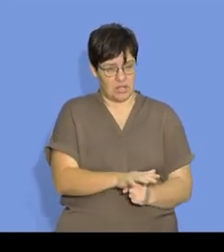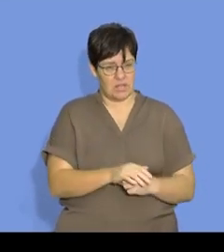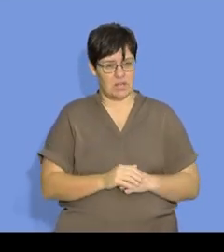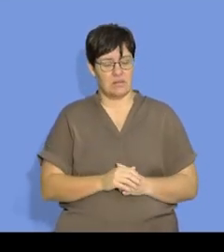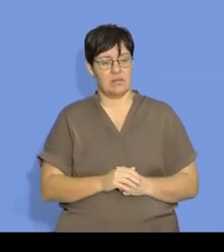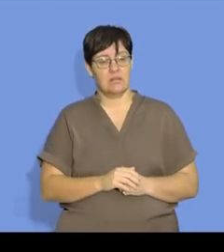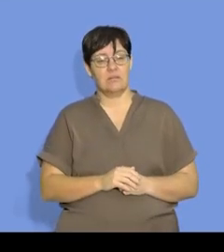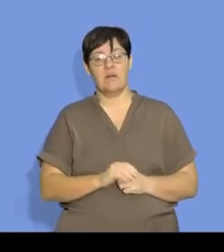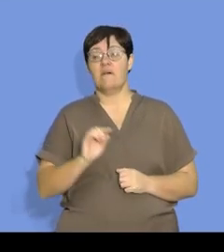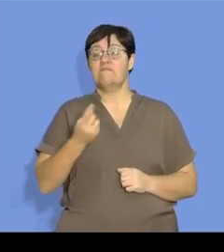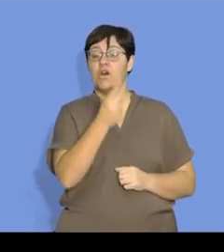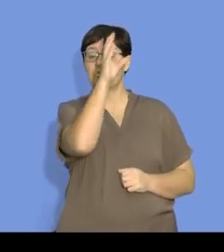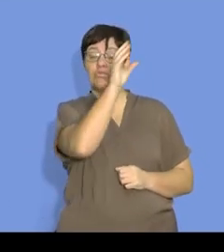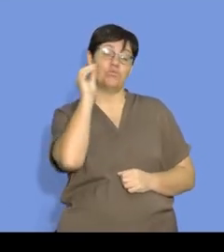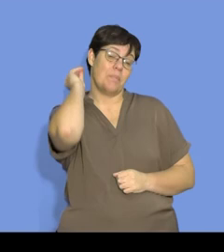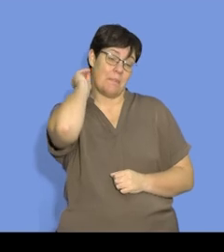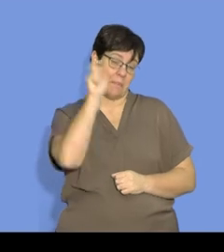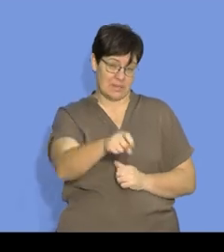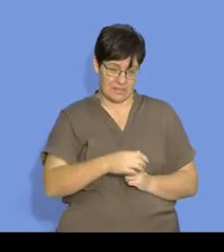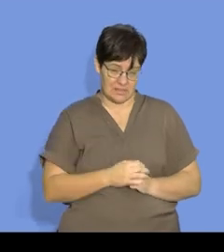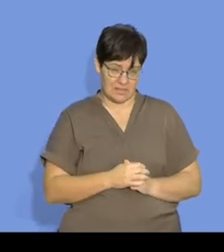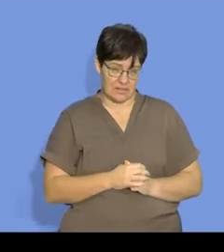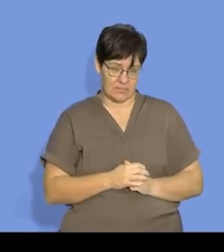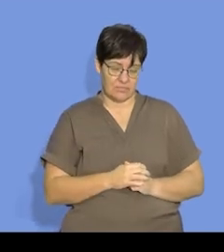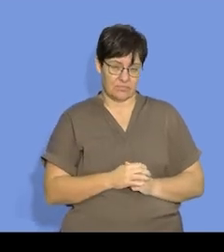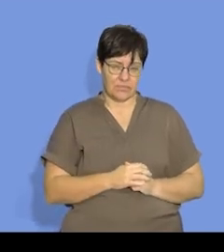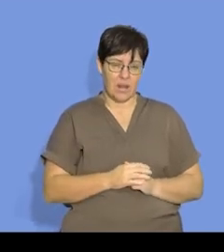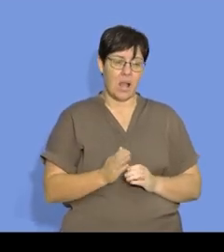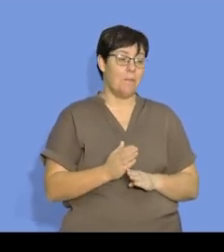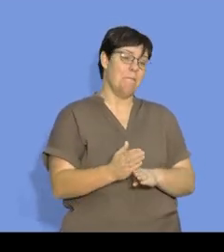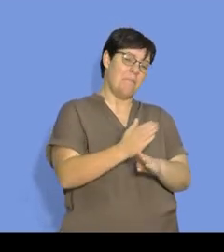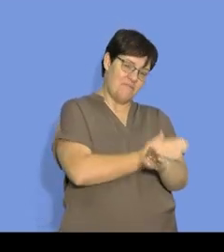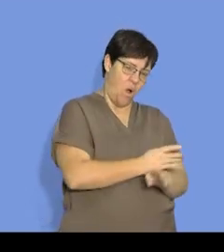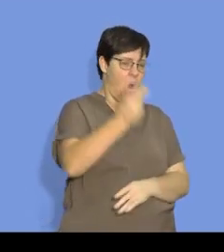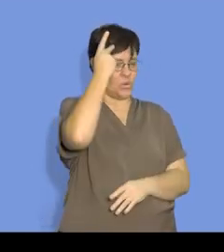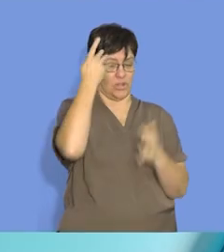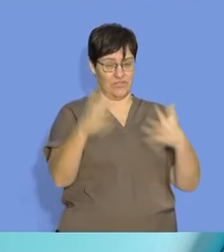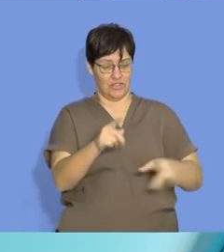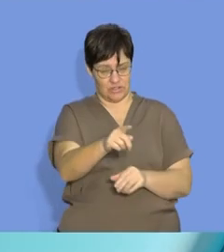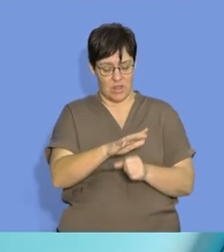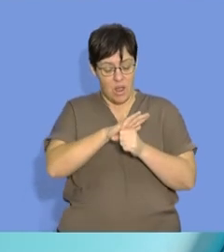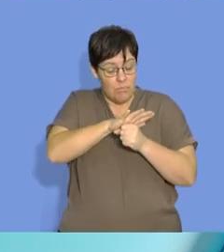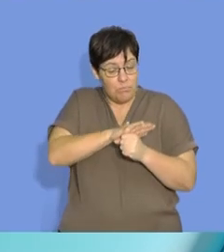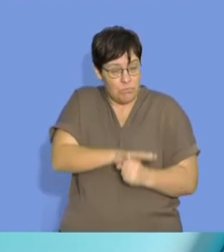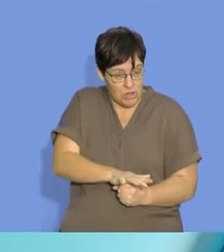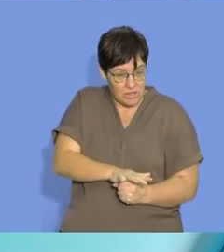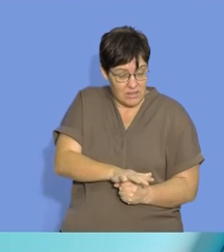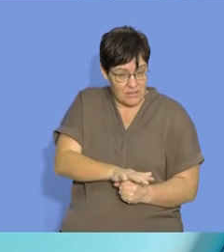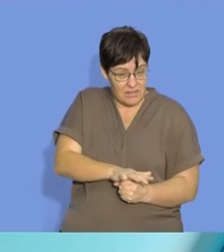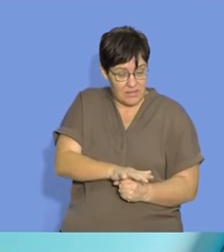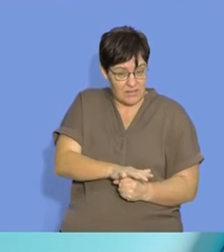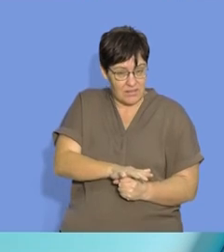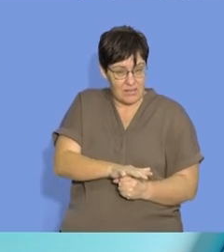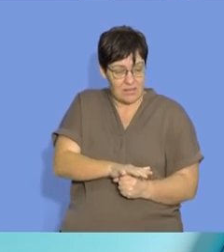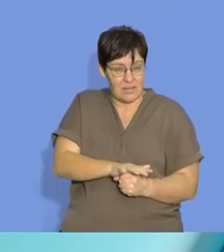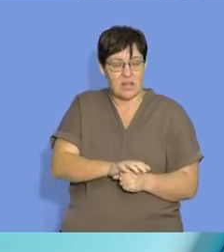pressure, the first thing that we need to remember, and this comes from earlier knowledge, that pressure is actually